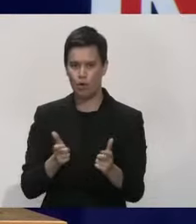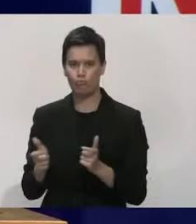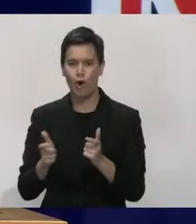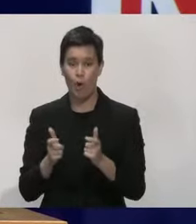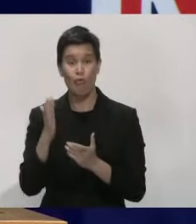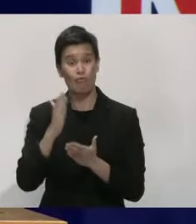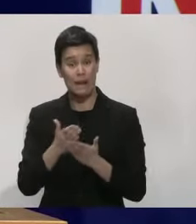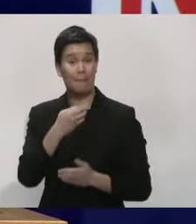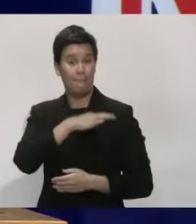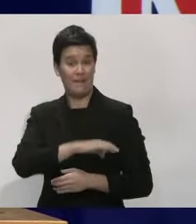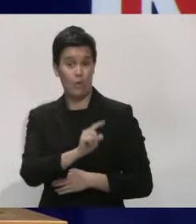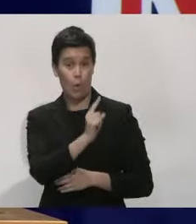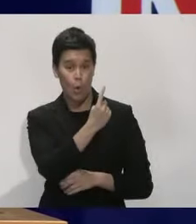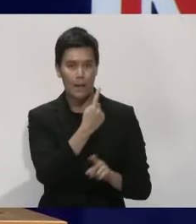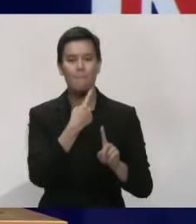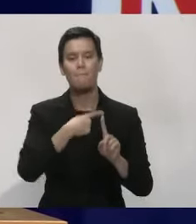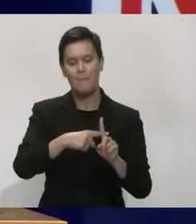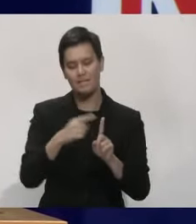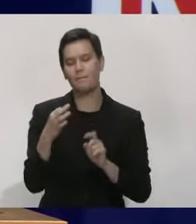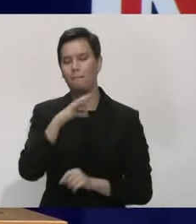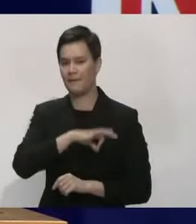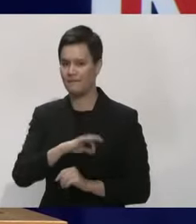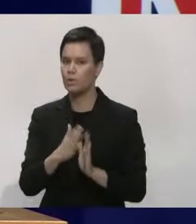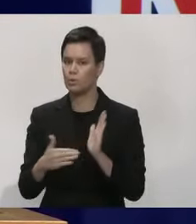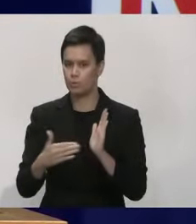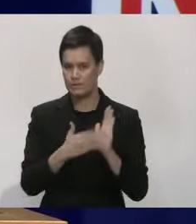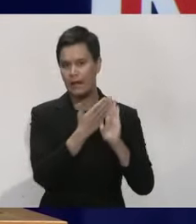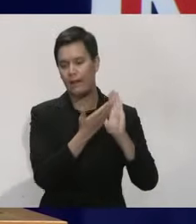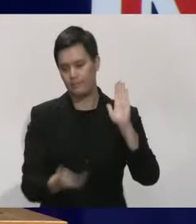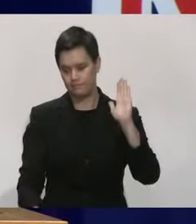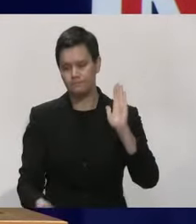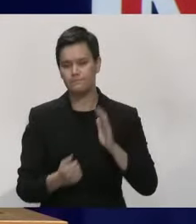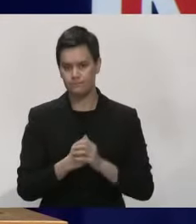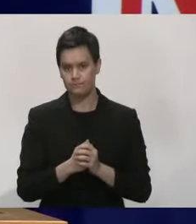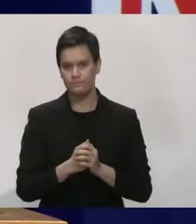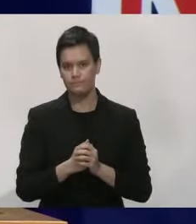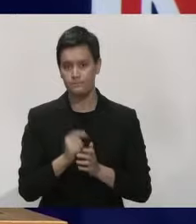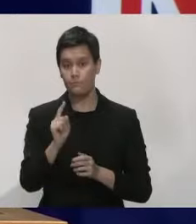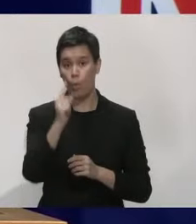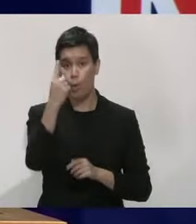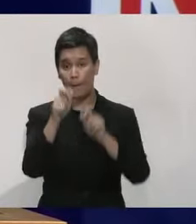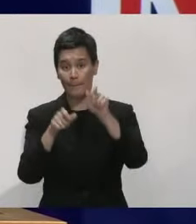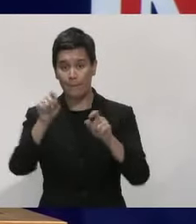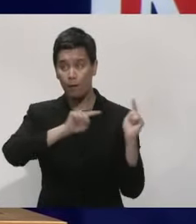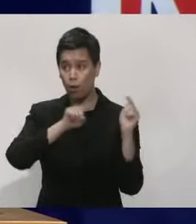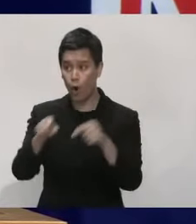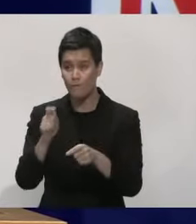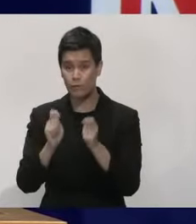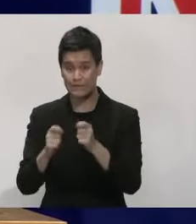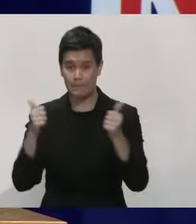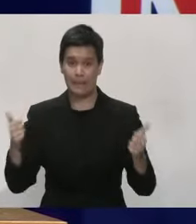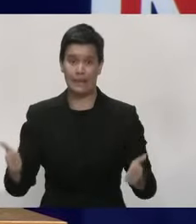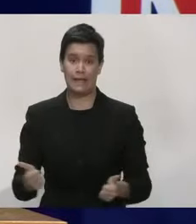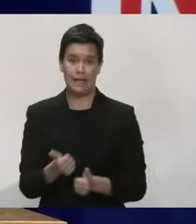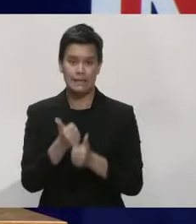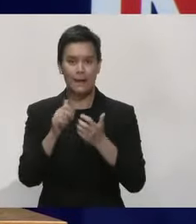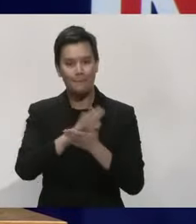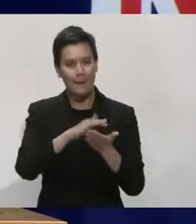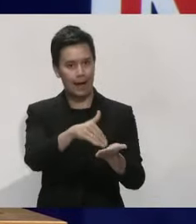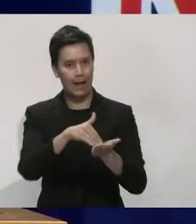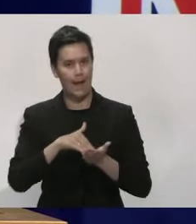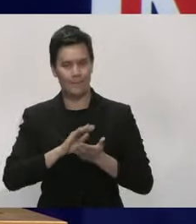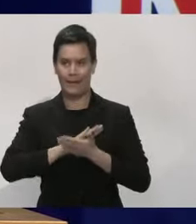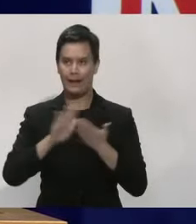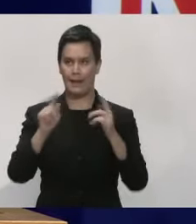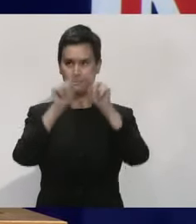benefit both to Auckland and the rest of New Zealand. And in particular, the number of Aucklanders that came forward to be tested allowed us to get a very quick and